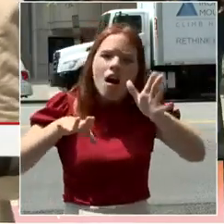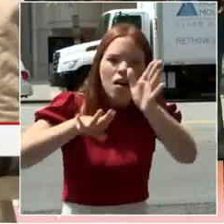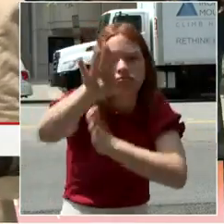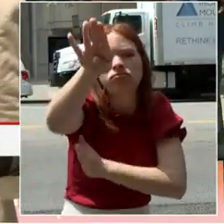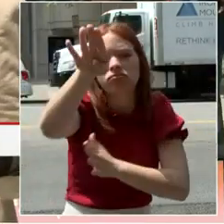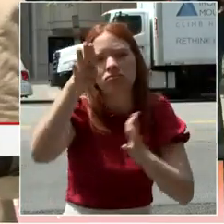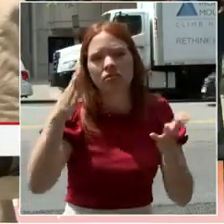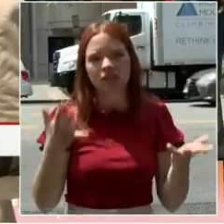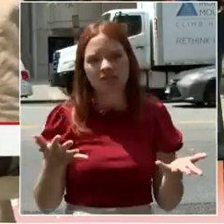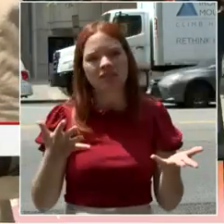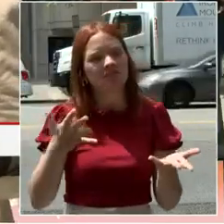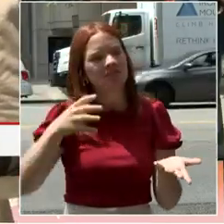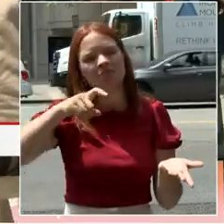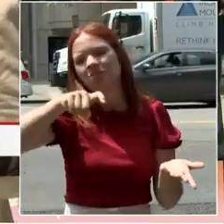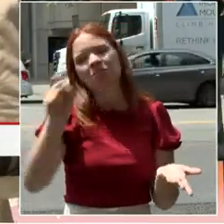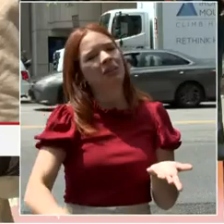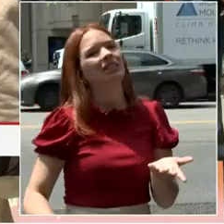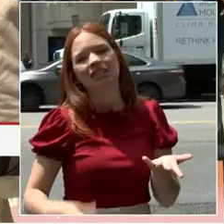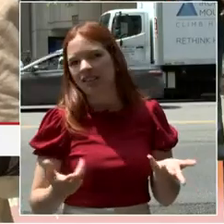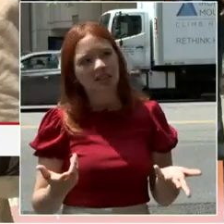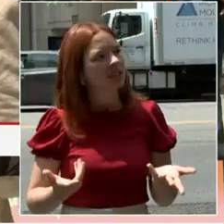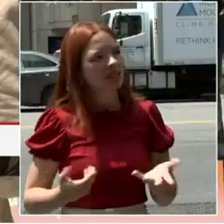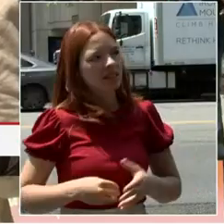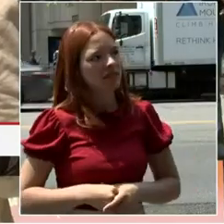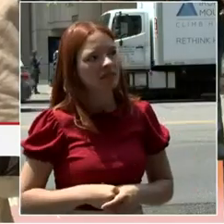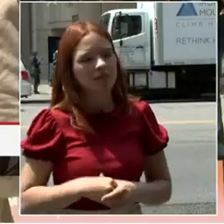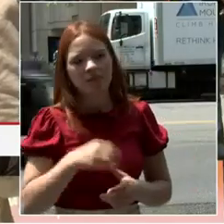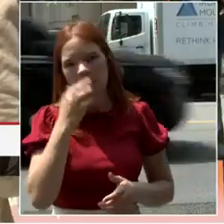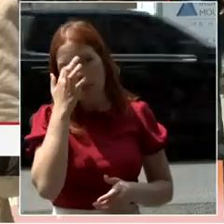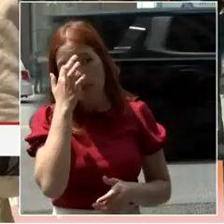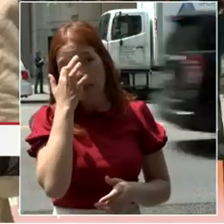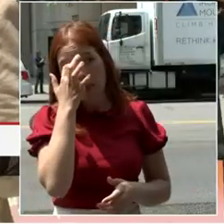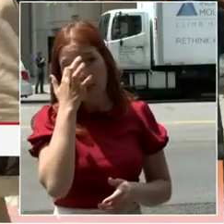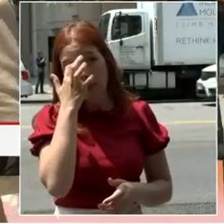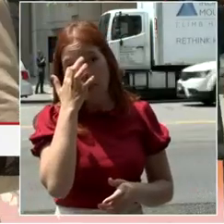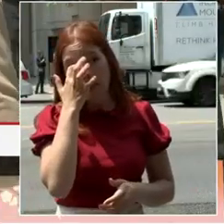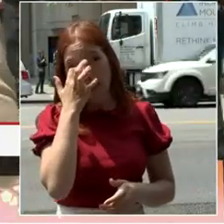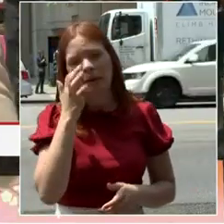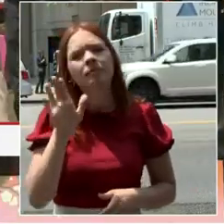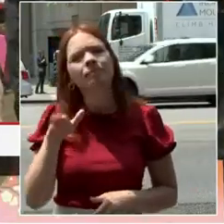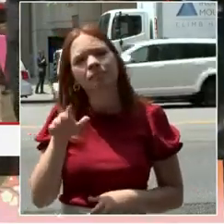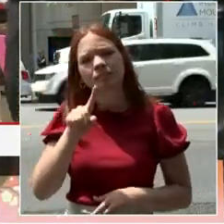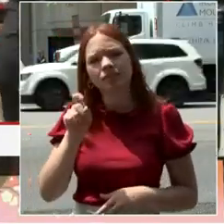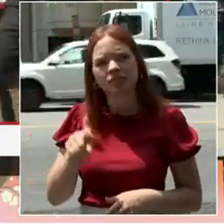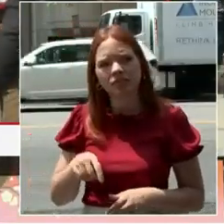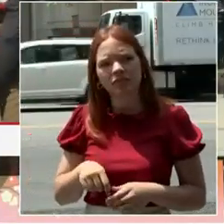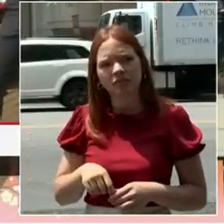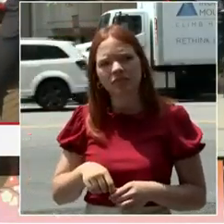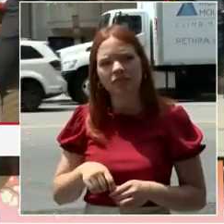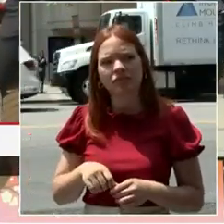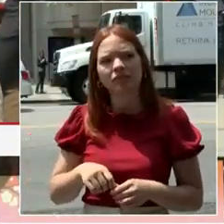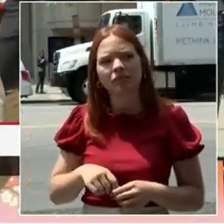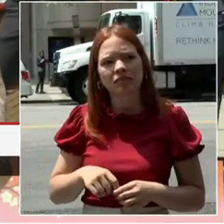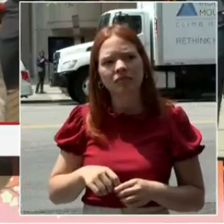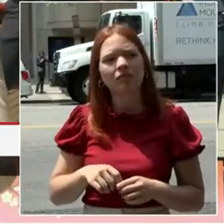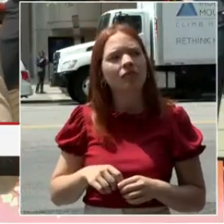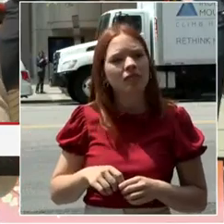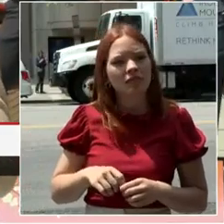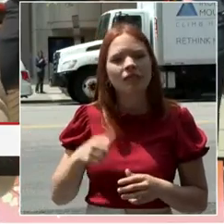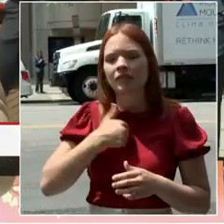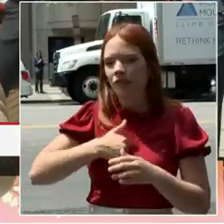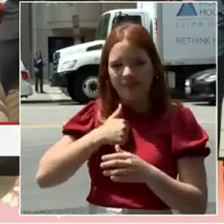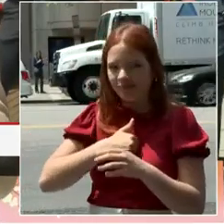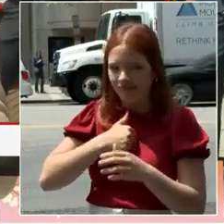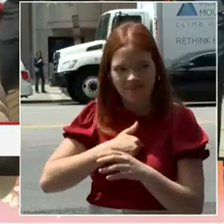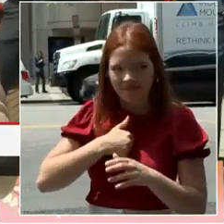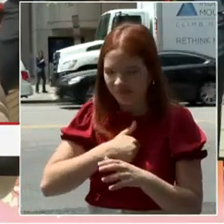Yes, I think maybe I'm too. Okay. I may be too close to that microphone or that speaker. But anyway, I'm just curious, what is your vision here? I